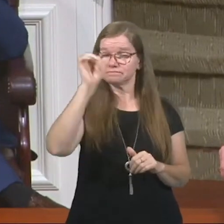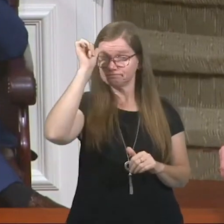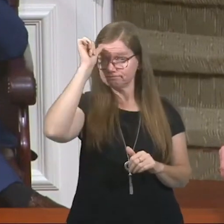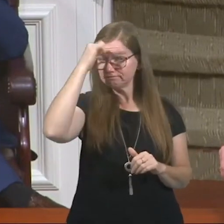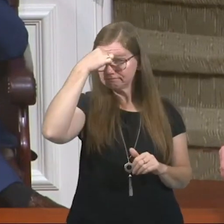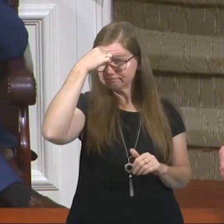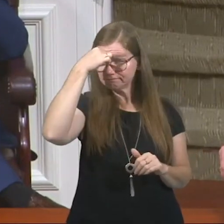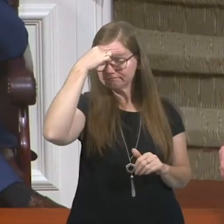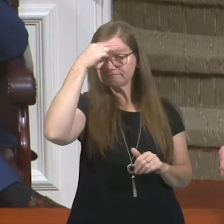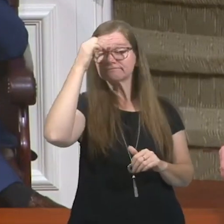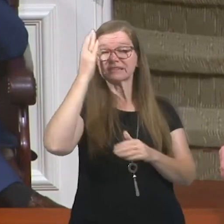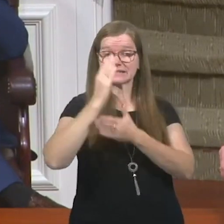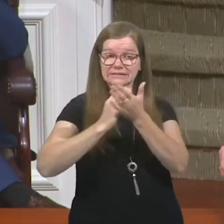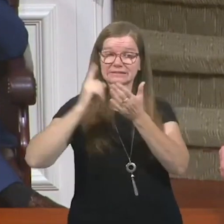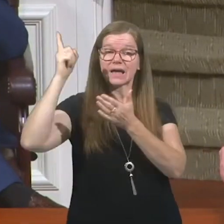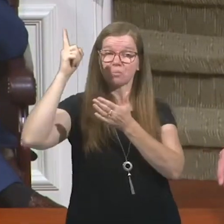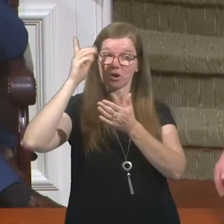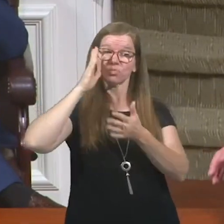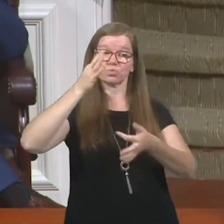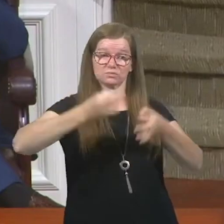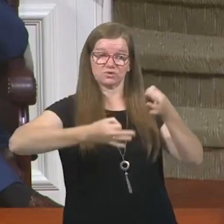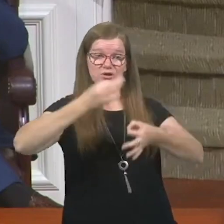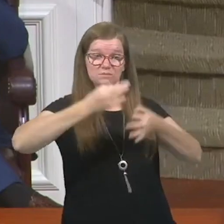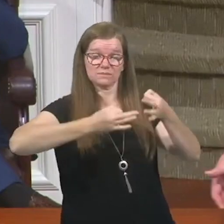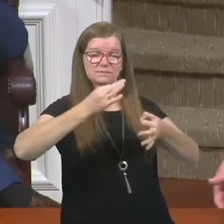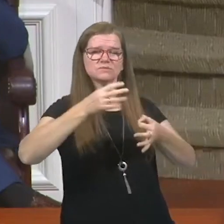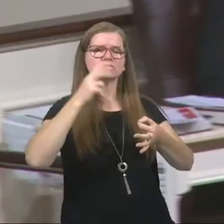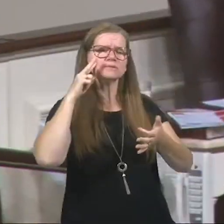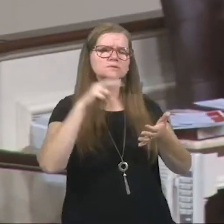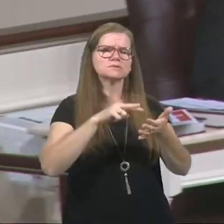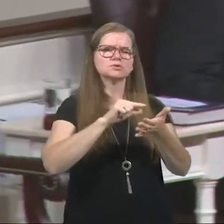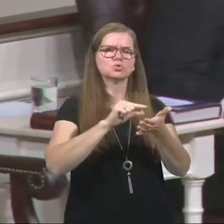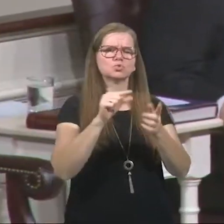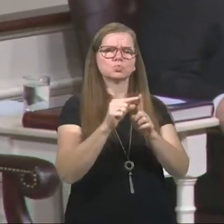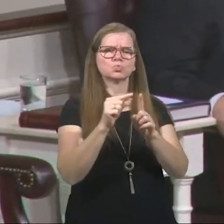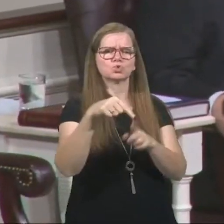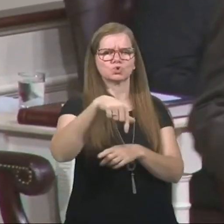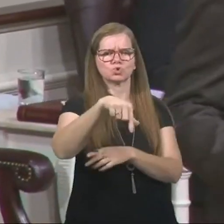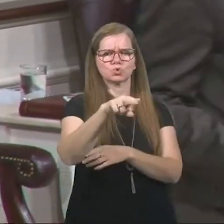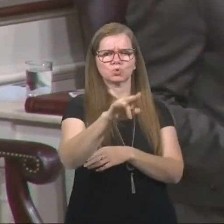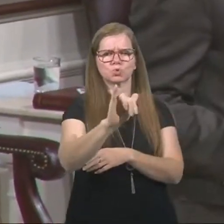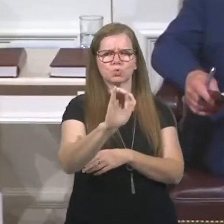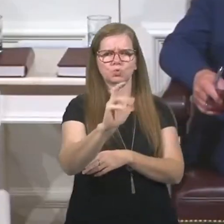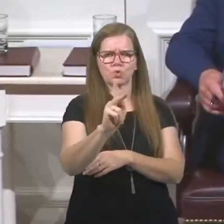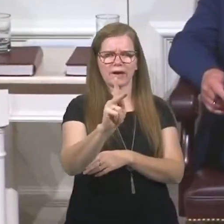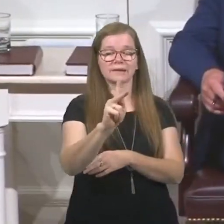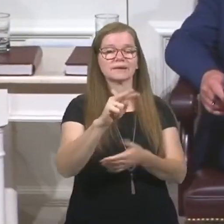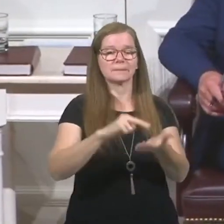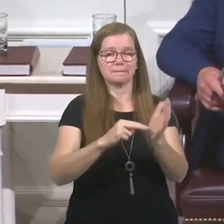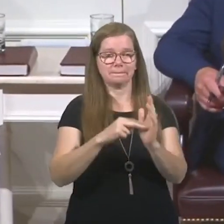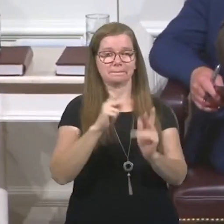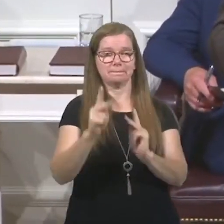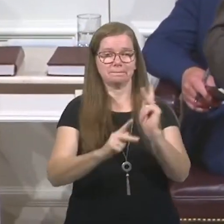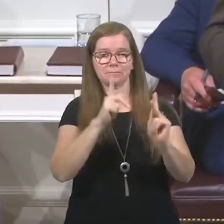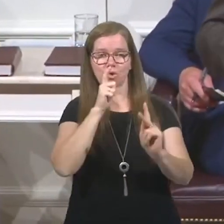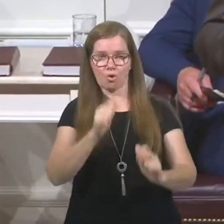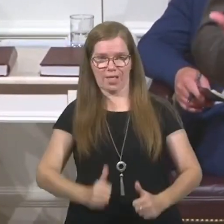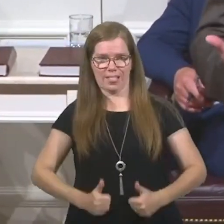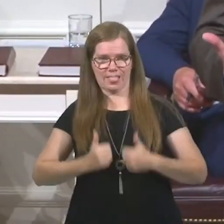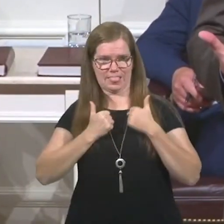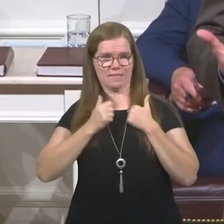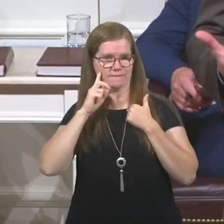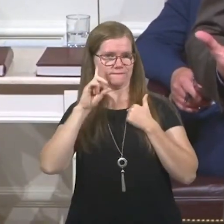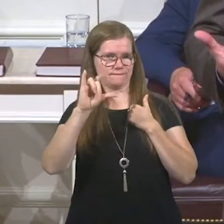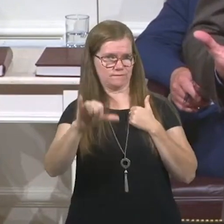is someone that is judging the quick and the dead. Now, when you see the word quick in your King James Bible, it means those who are alive, who have everlasting